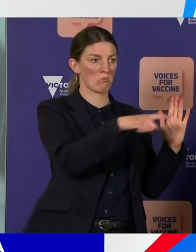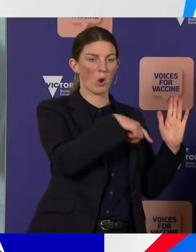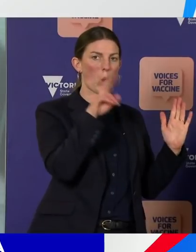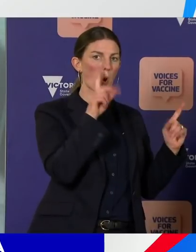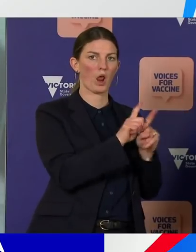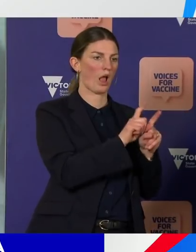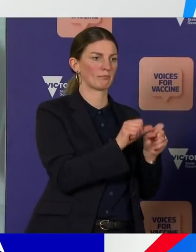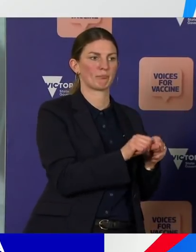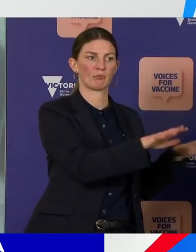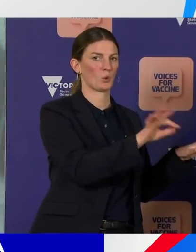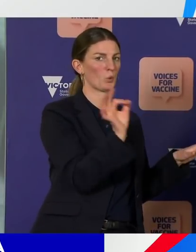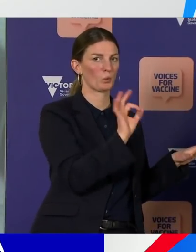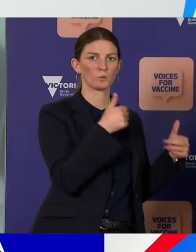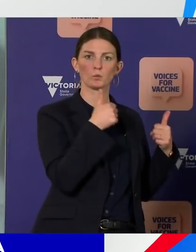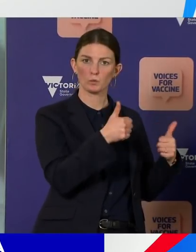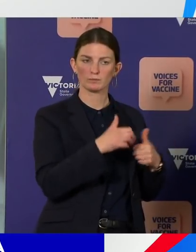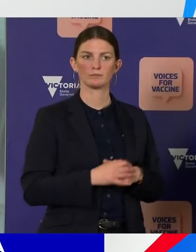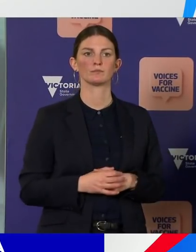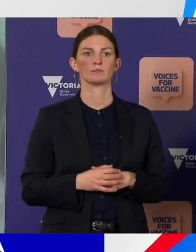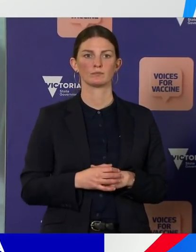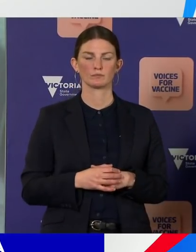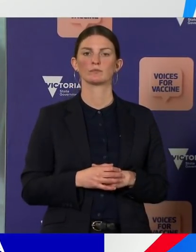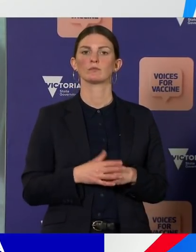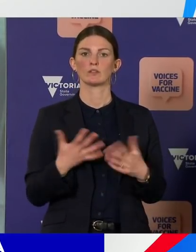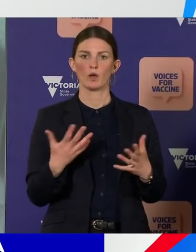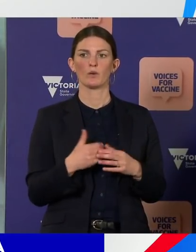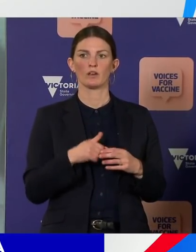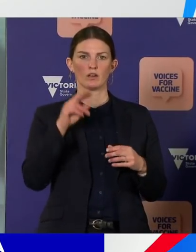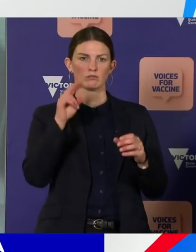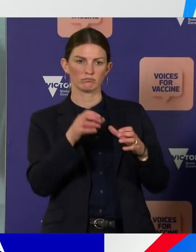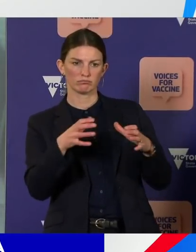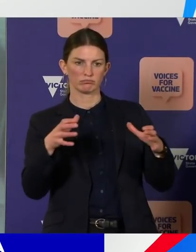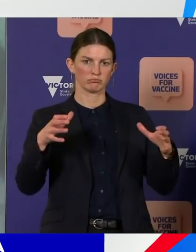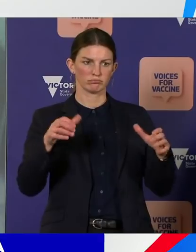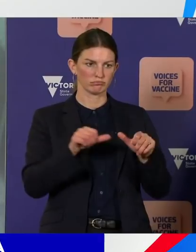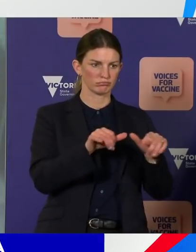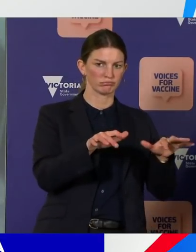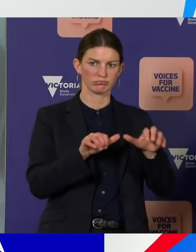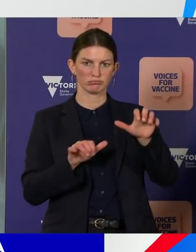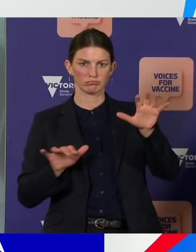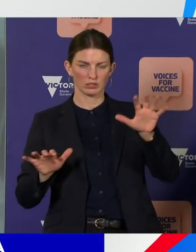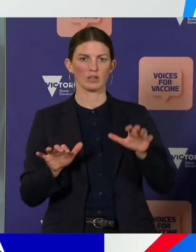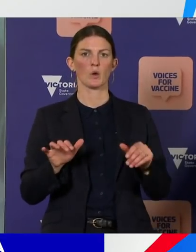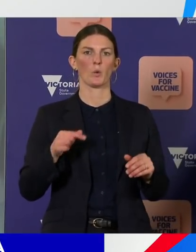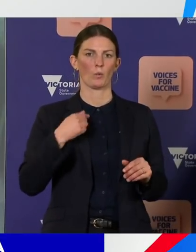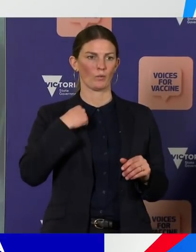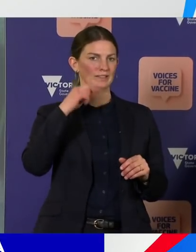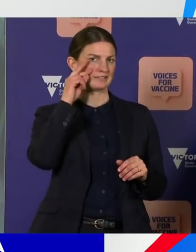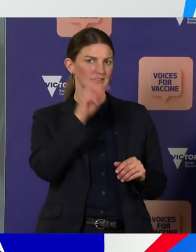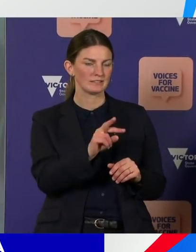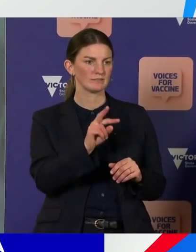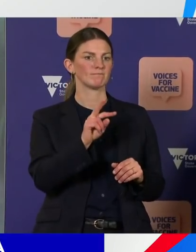The focus really now in terms of the active fronts and the shape and morphology of this particular outbreak is that we're continuing to see